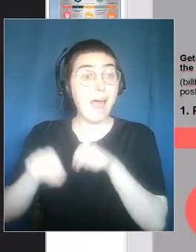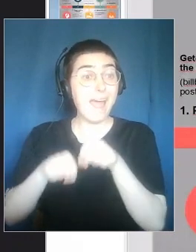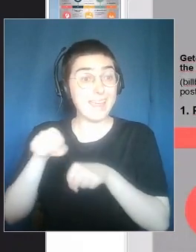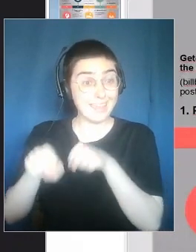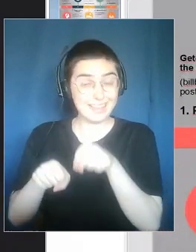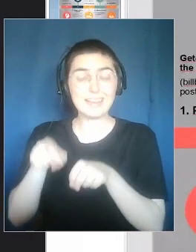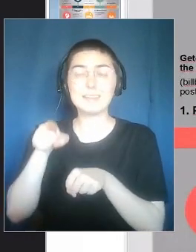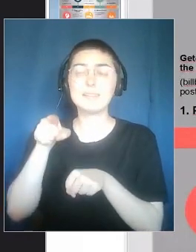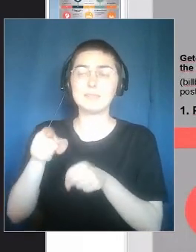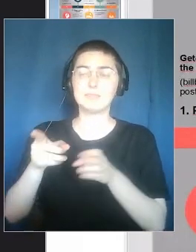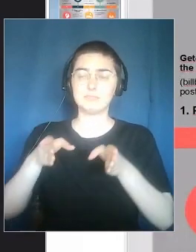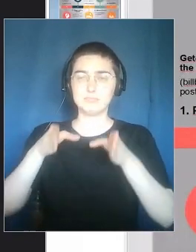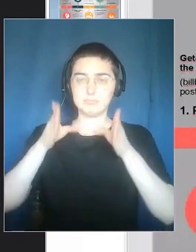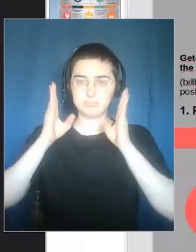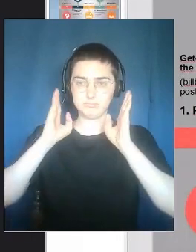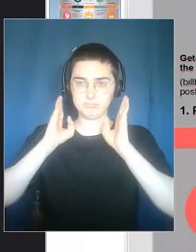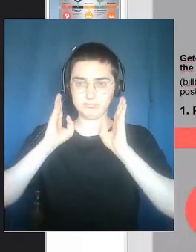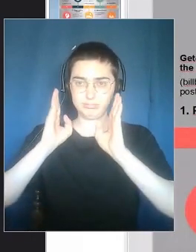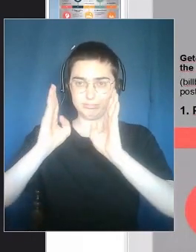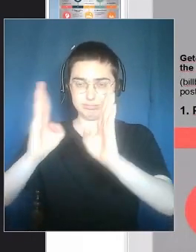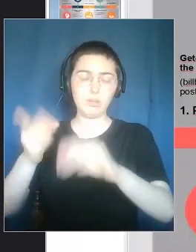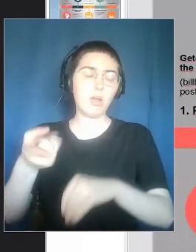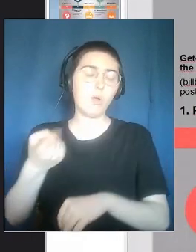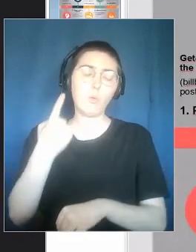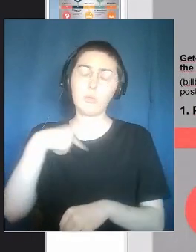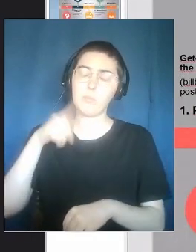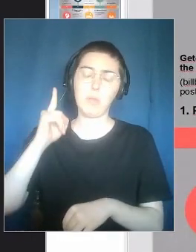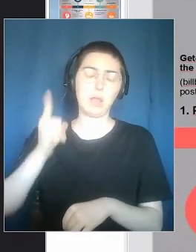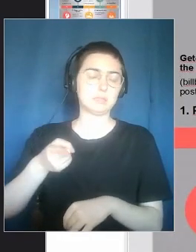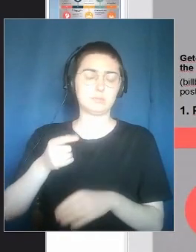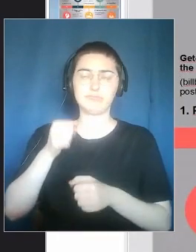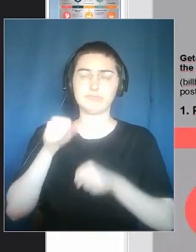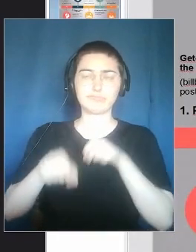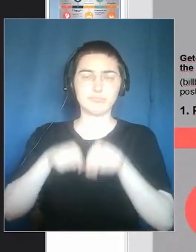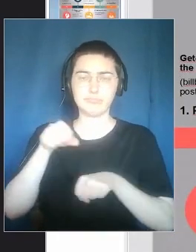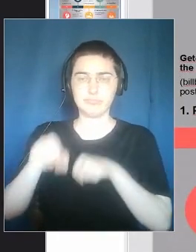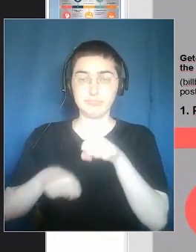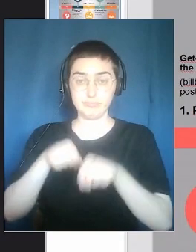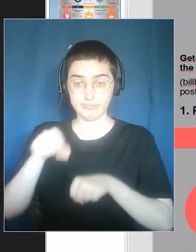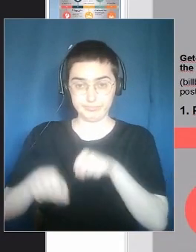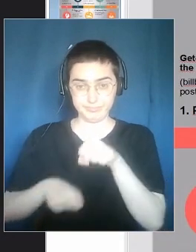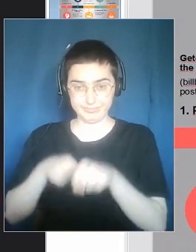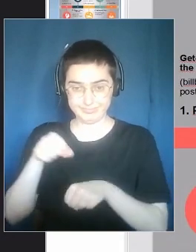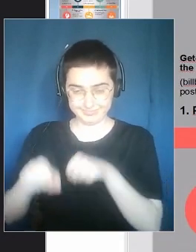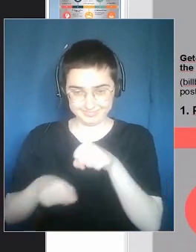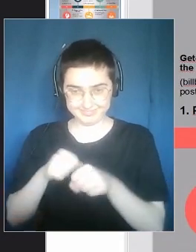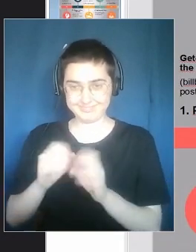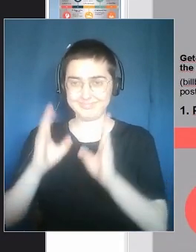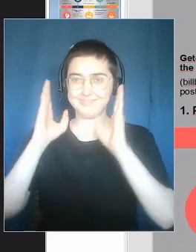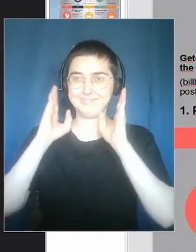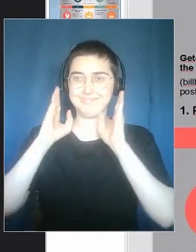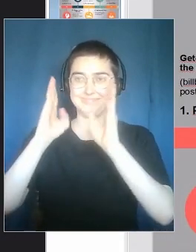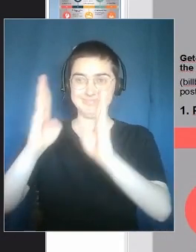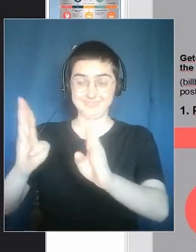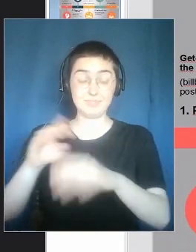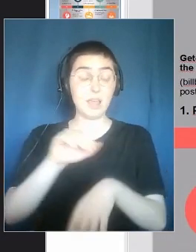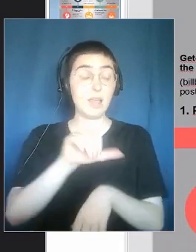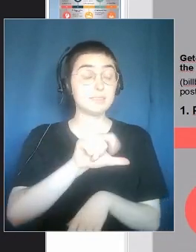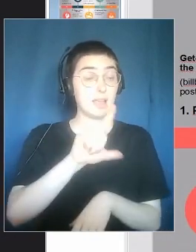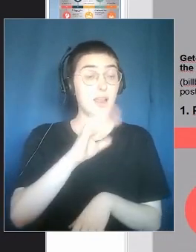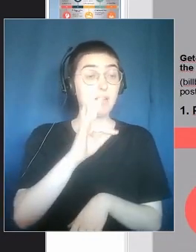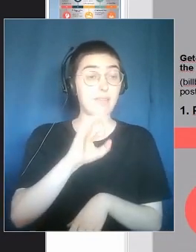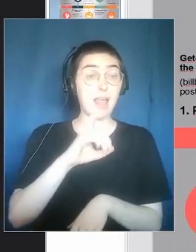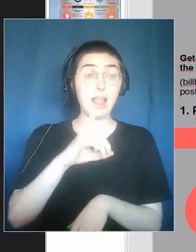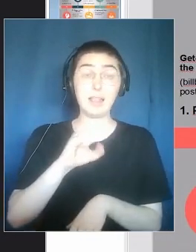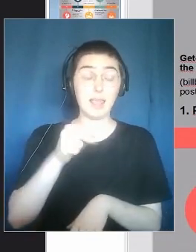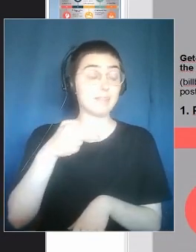A section has already been built. Another path that needs